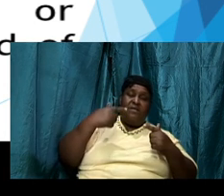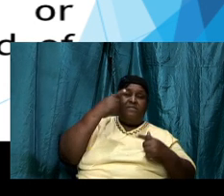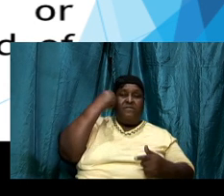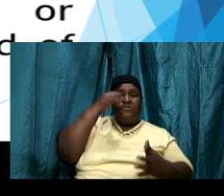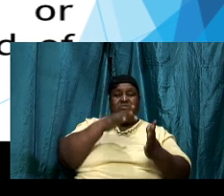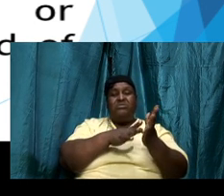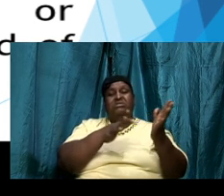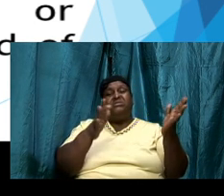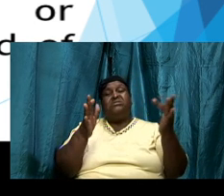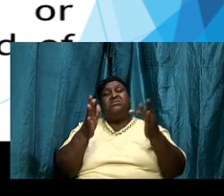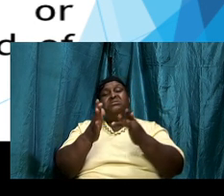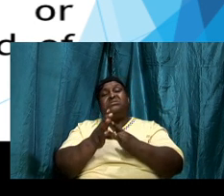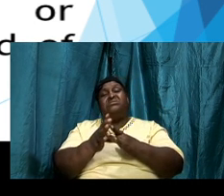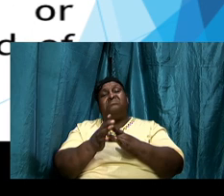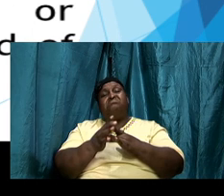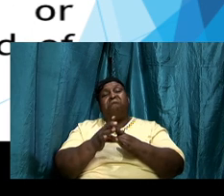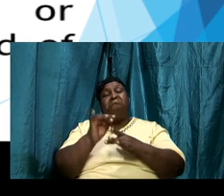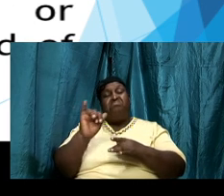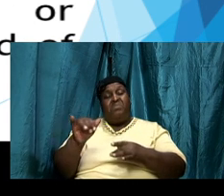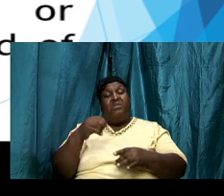that is our